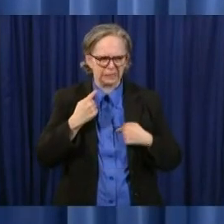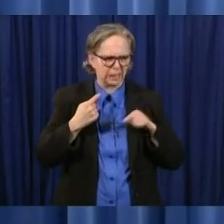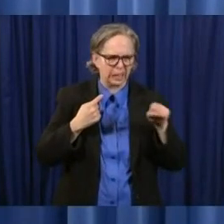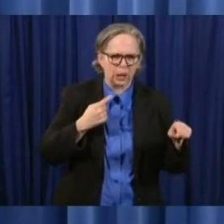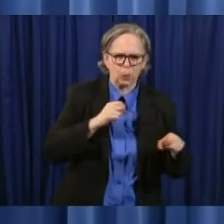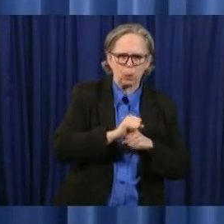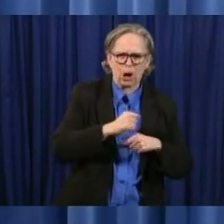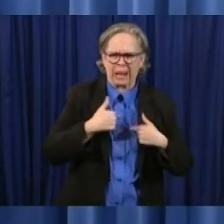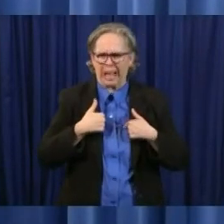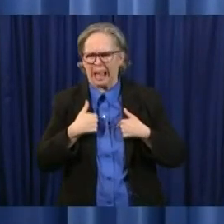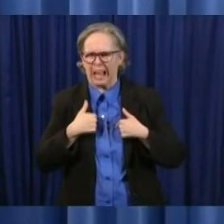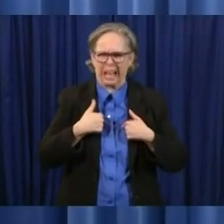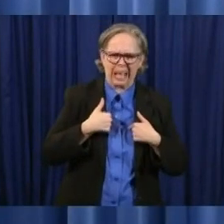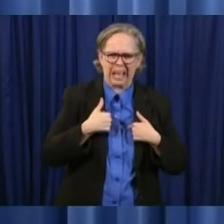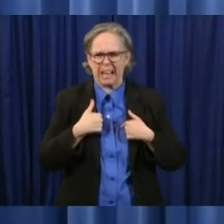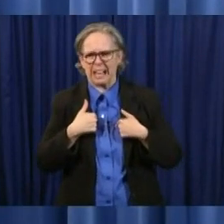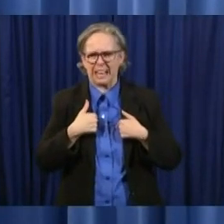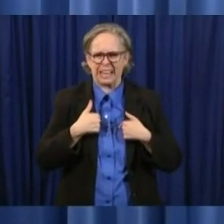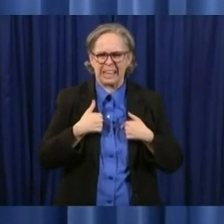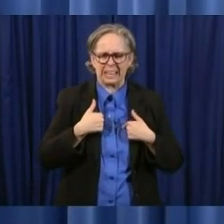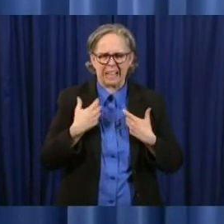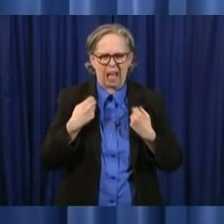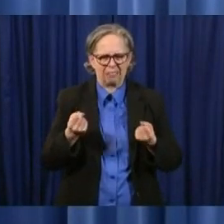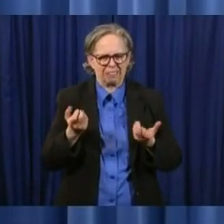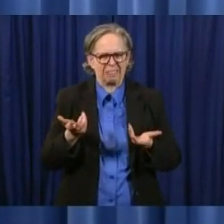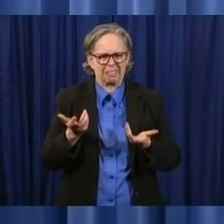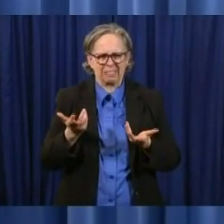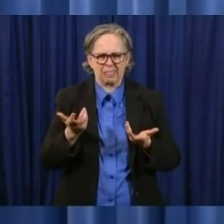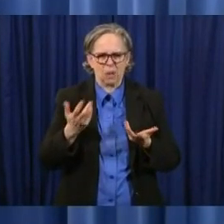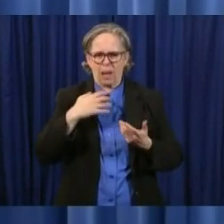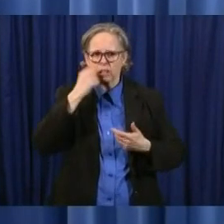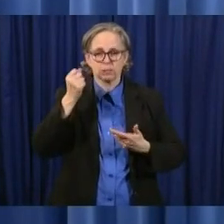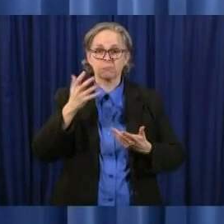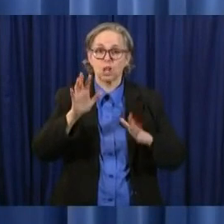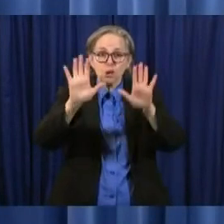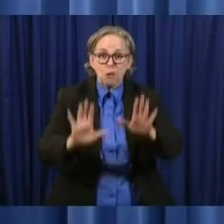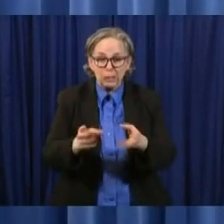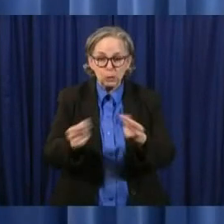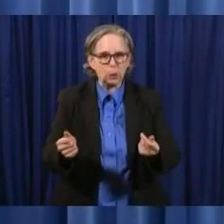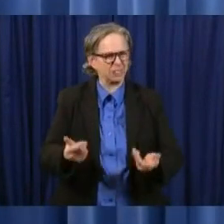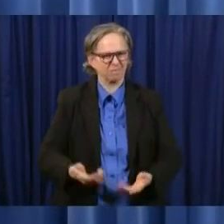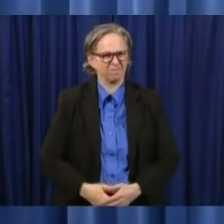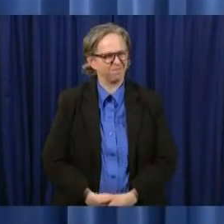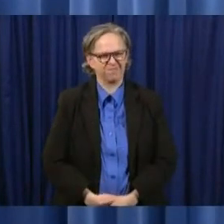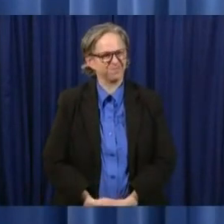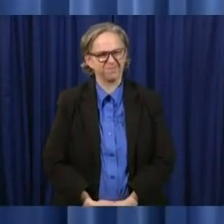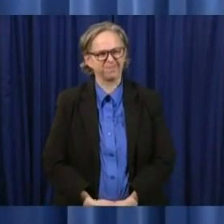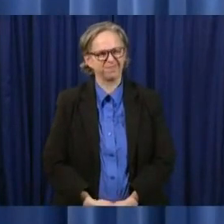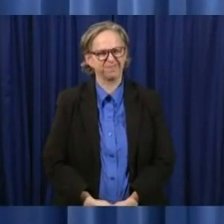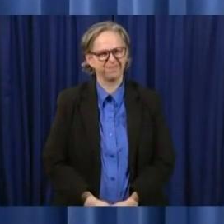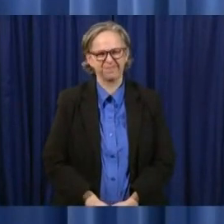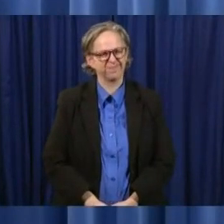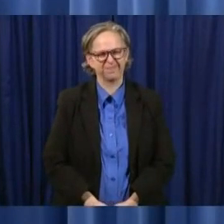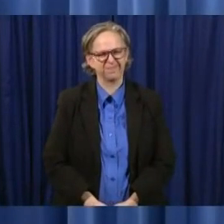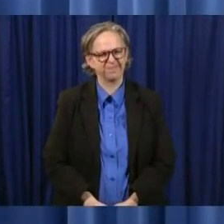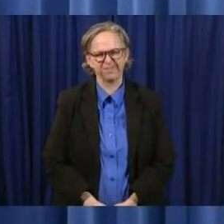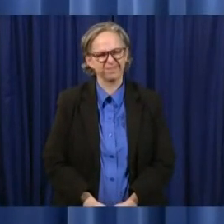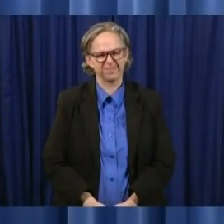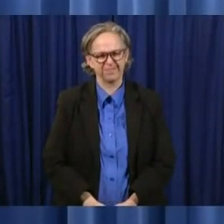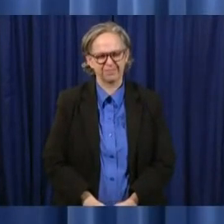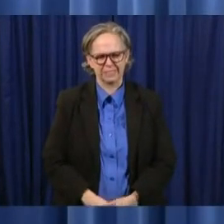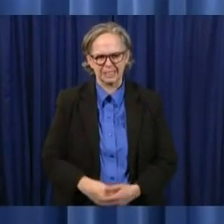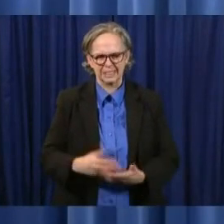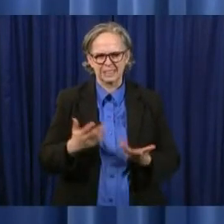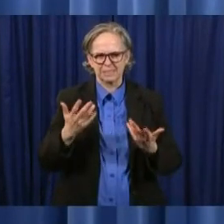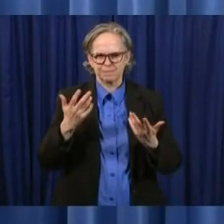um i don't have a great a great solution uh i do know i was a conversation with my friend uh